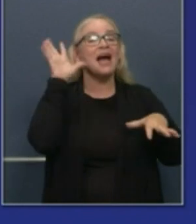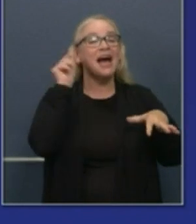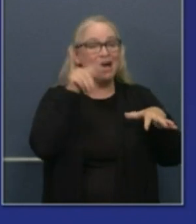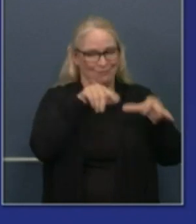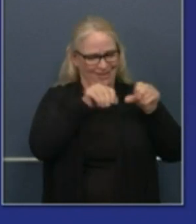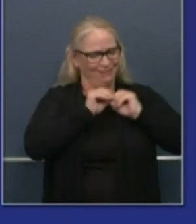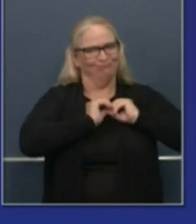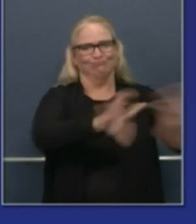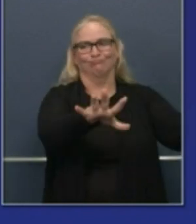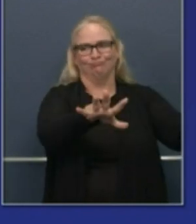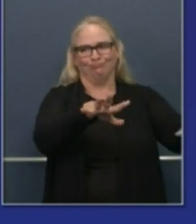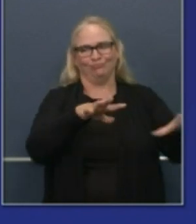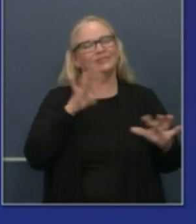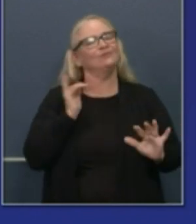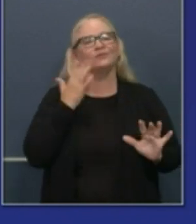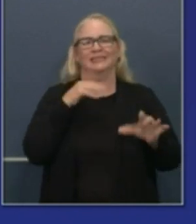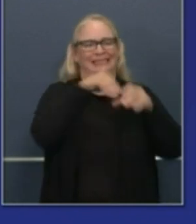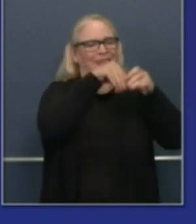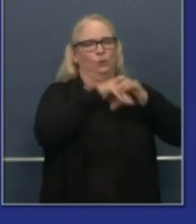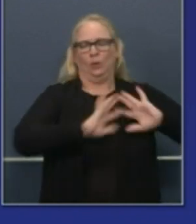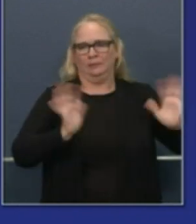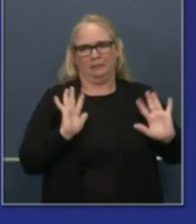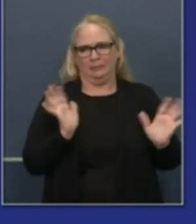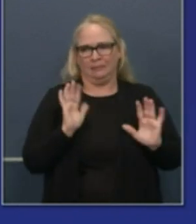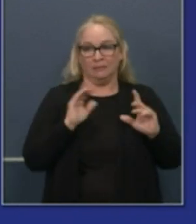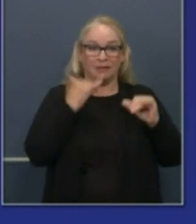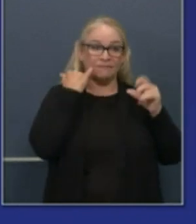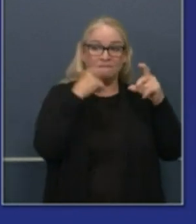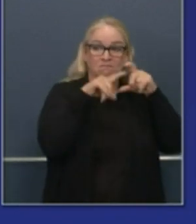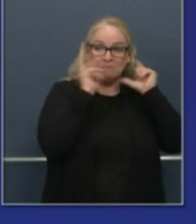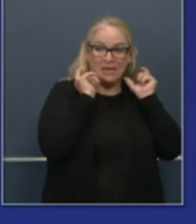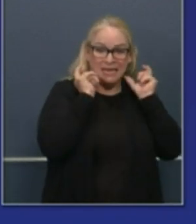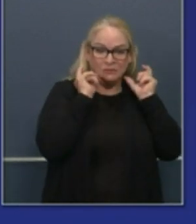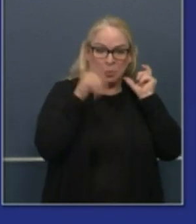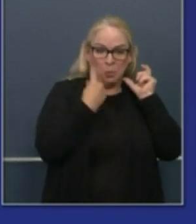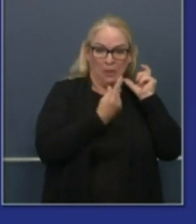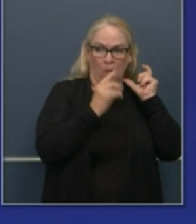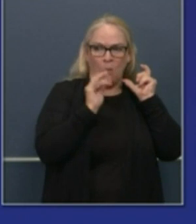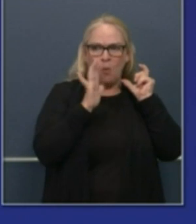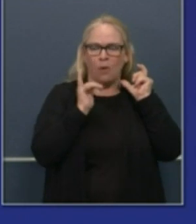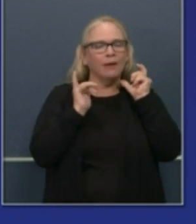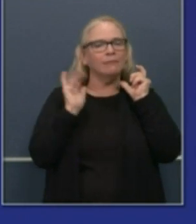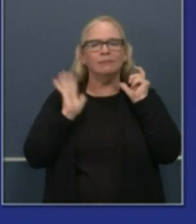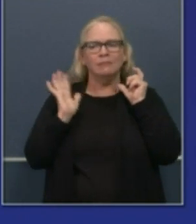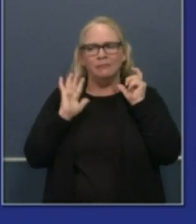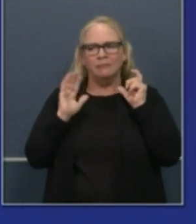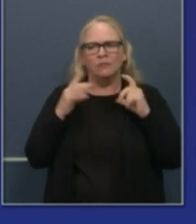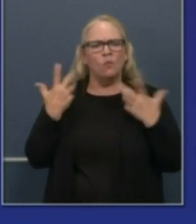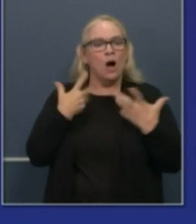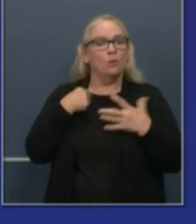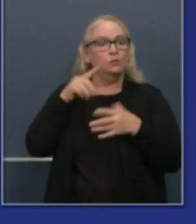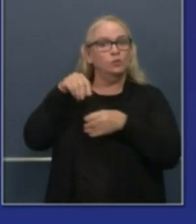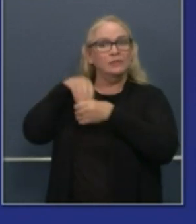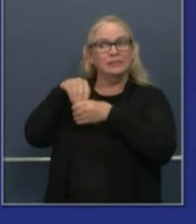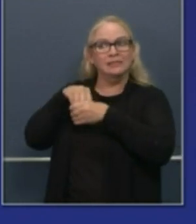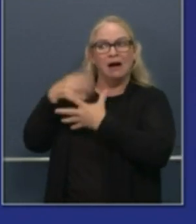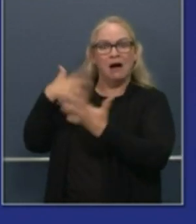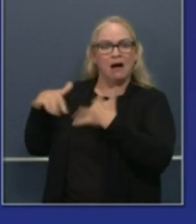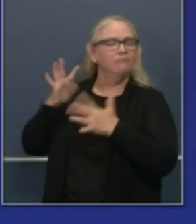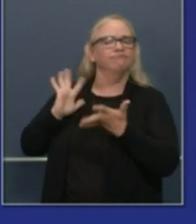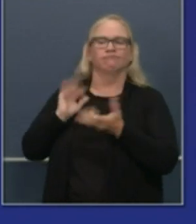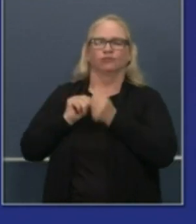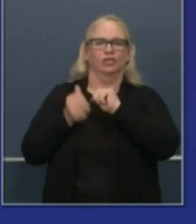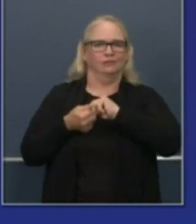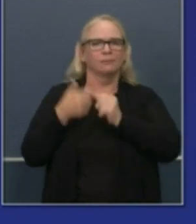often not just about masks but the importance of moving indoor activities outdoors. Accordingly we talk about